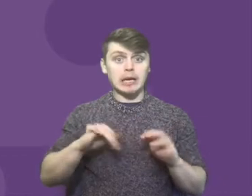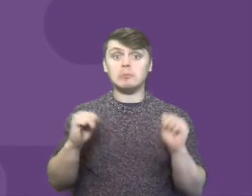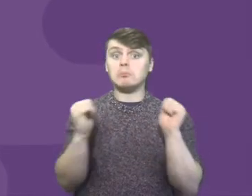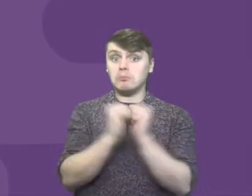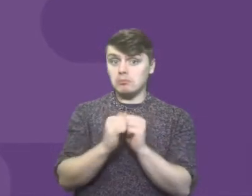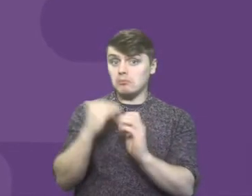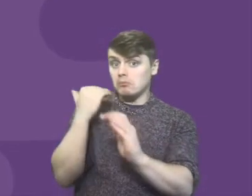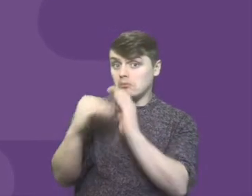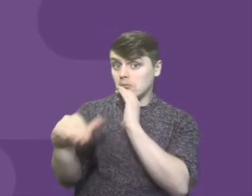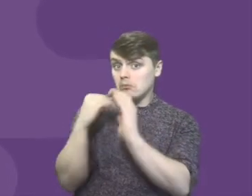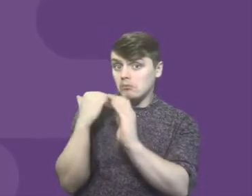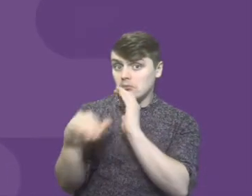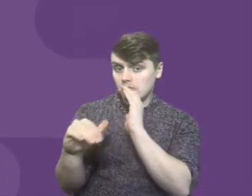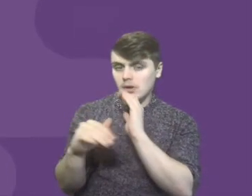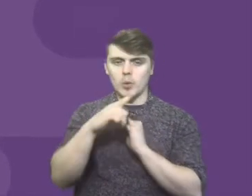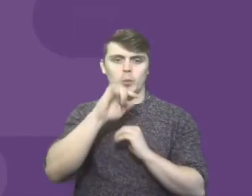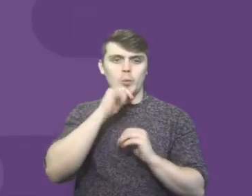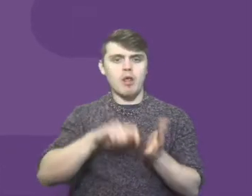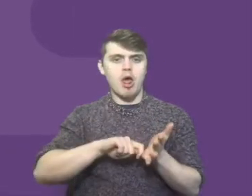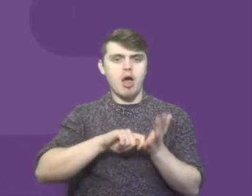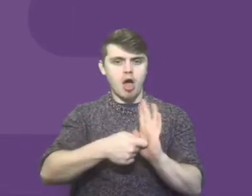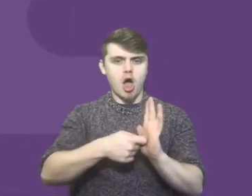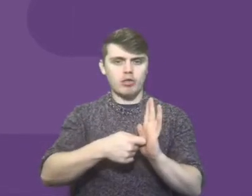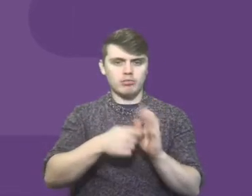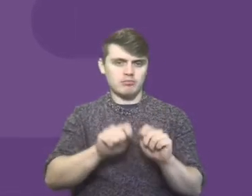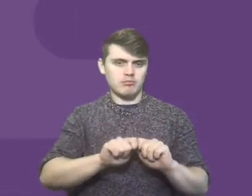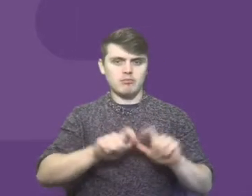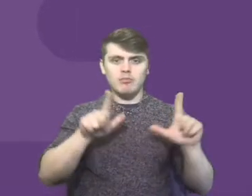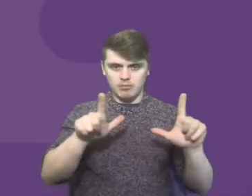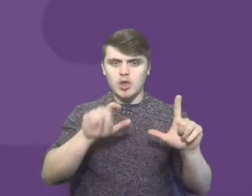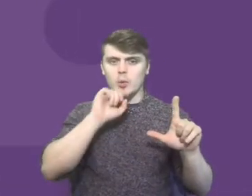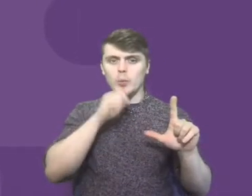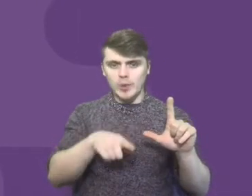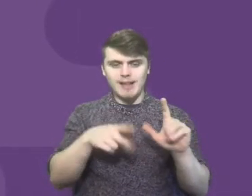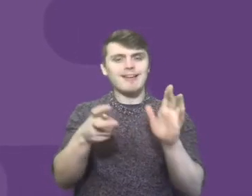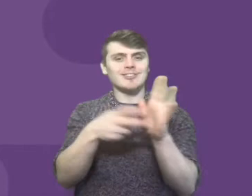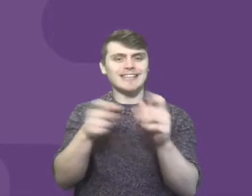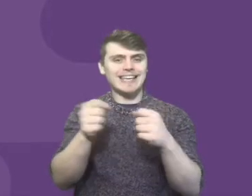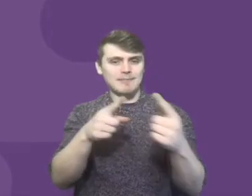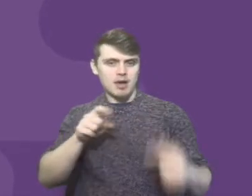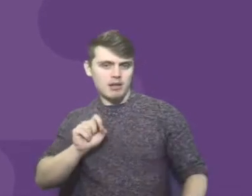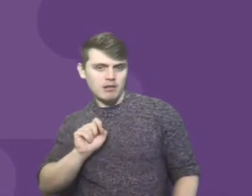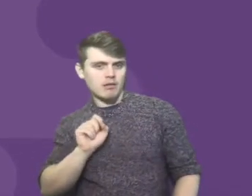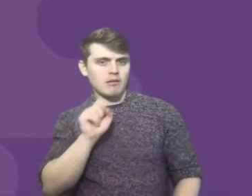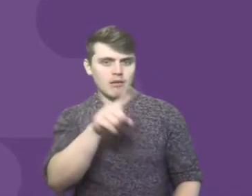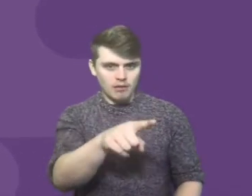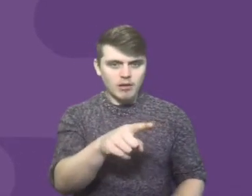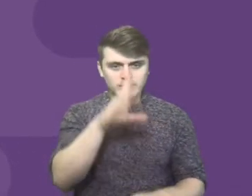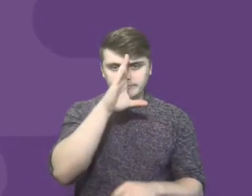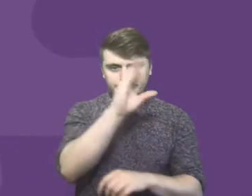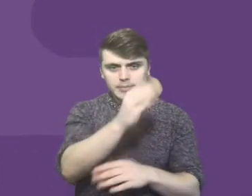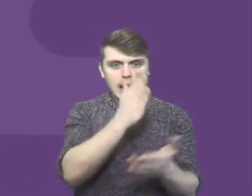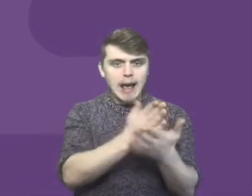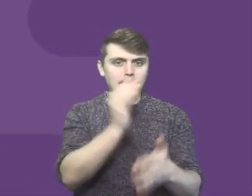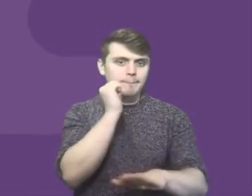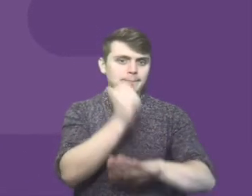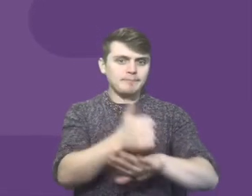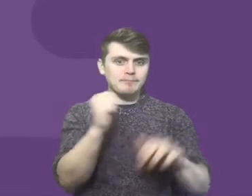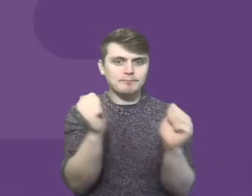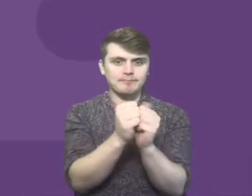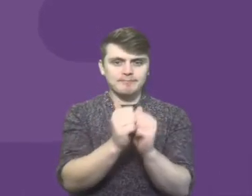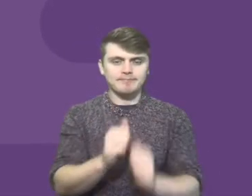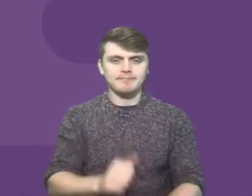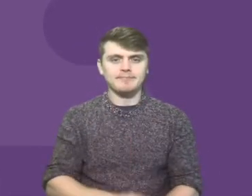they wish to communicate via the portal, their account will be activated and an email will be sent to their registered email address confirming the portal activation.